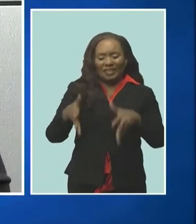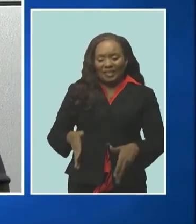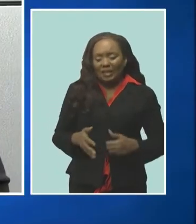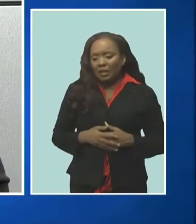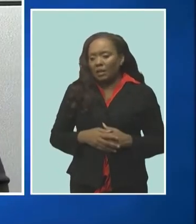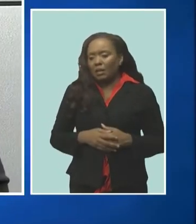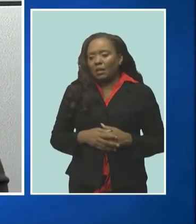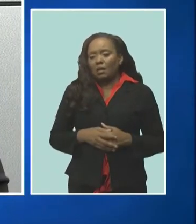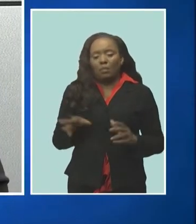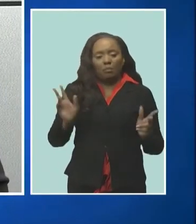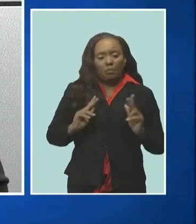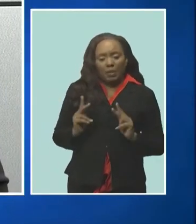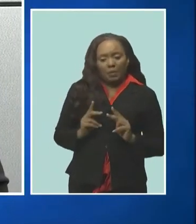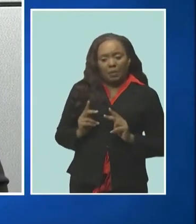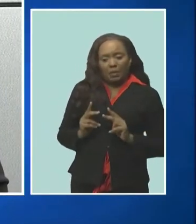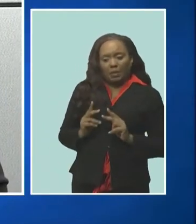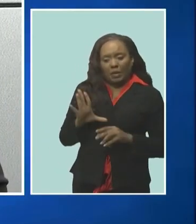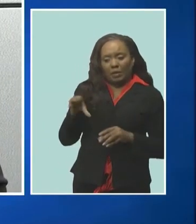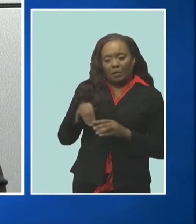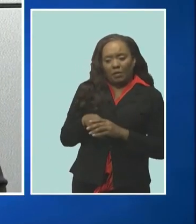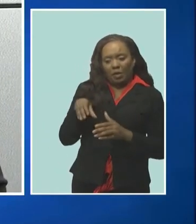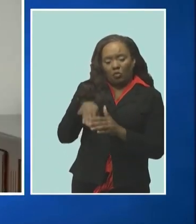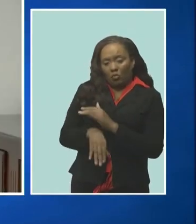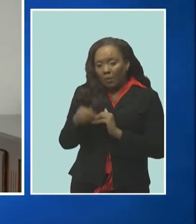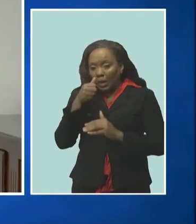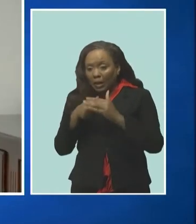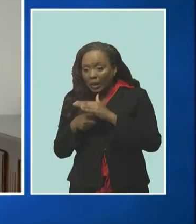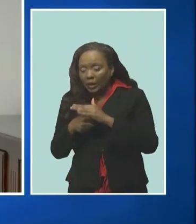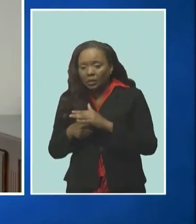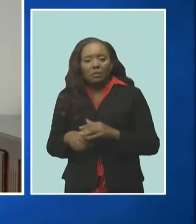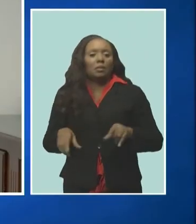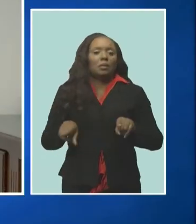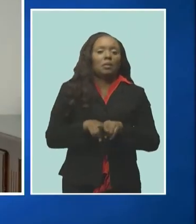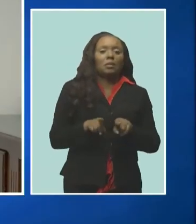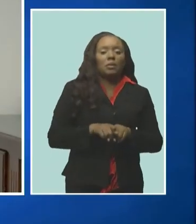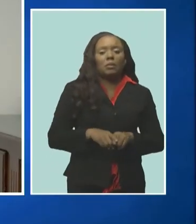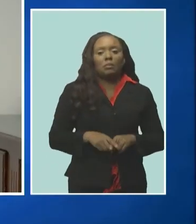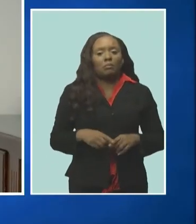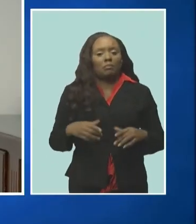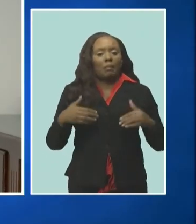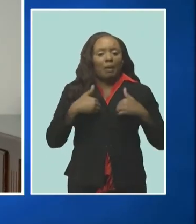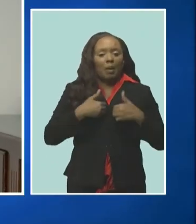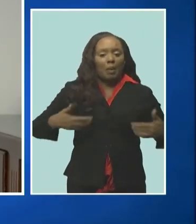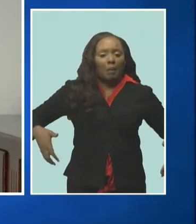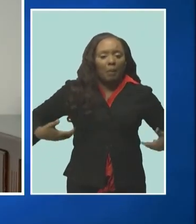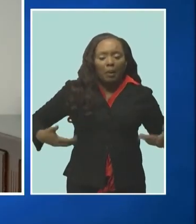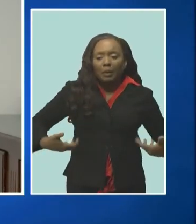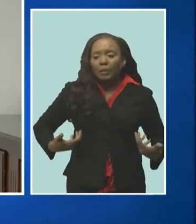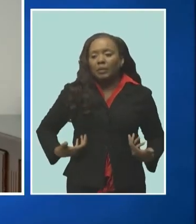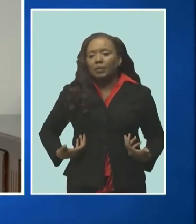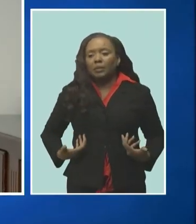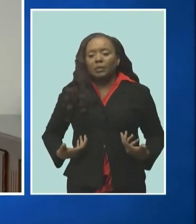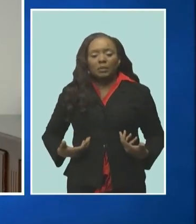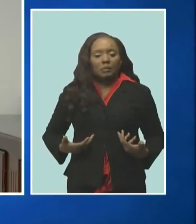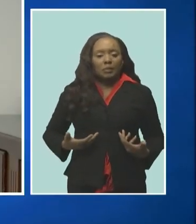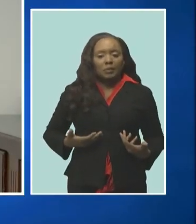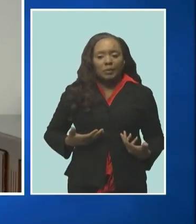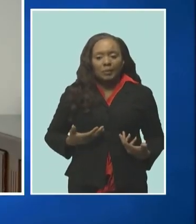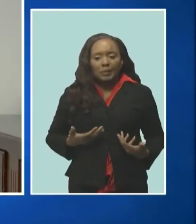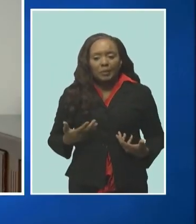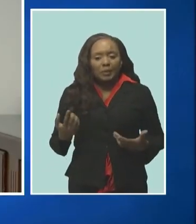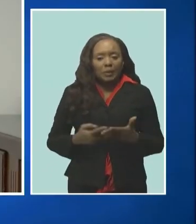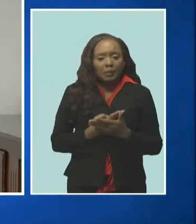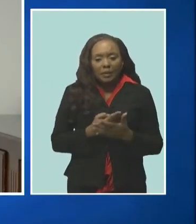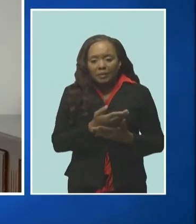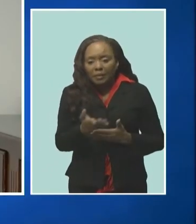monkeys we need to get them back to their natural habitat and it encourages dumping which is a health hazard as well